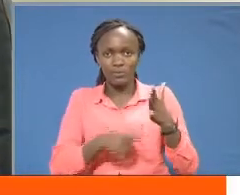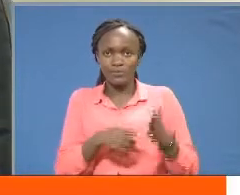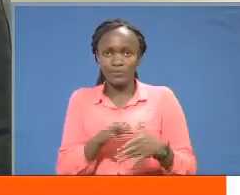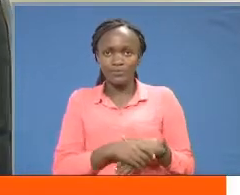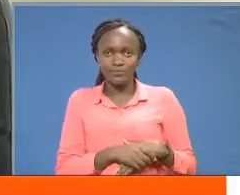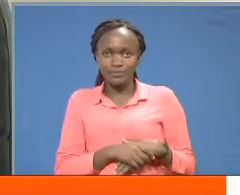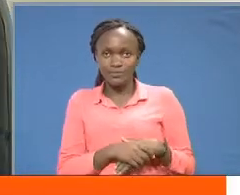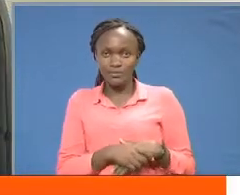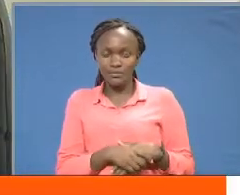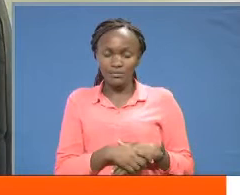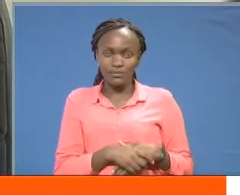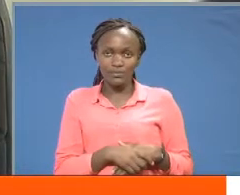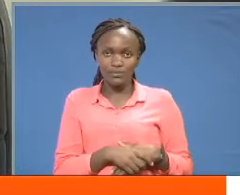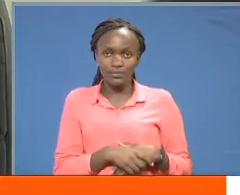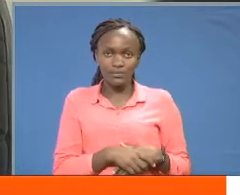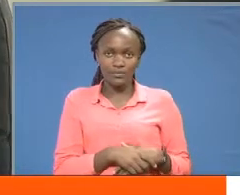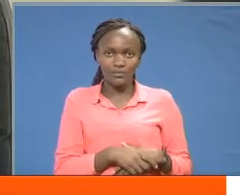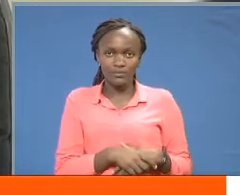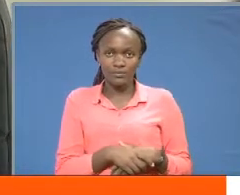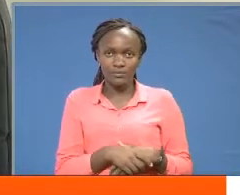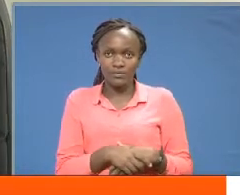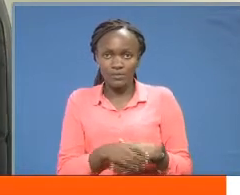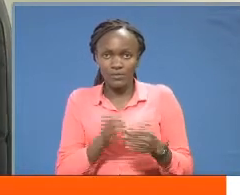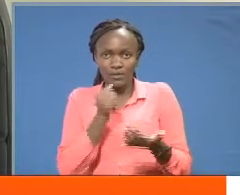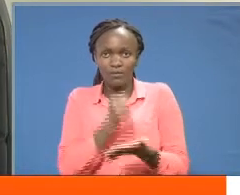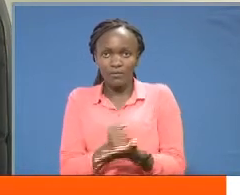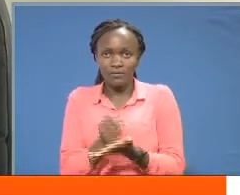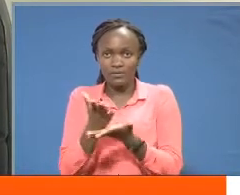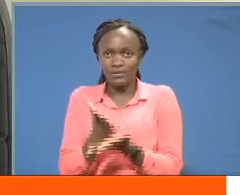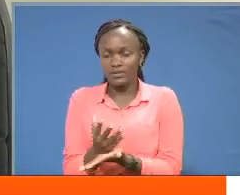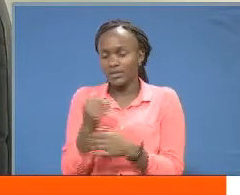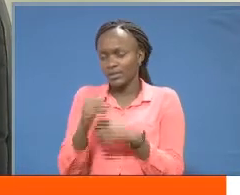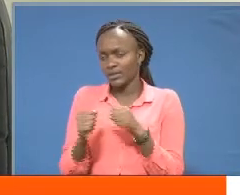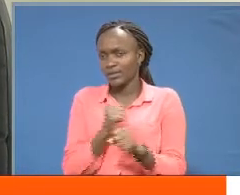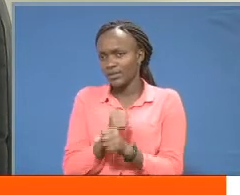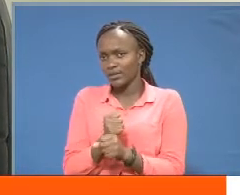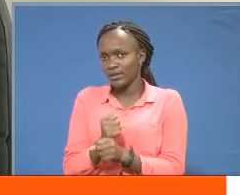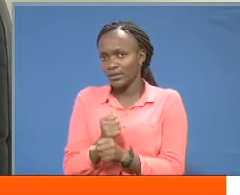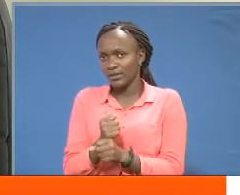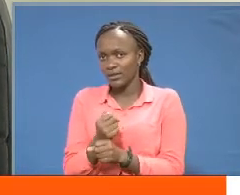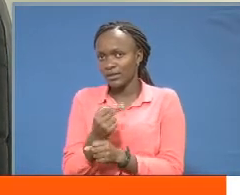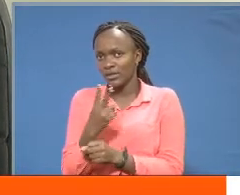a coordinating office in 2007